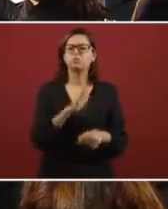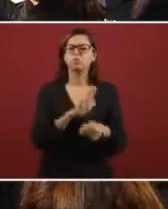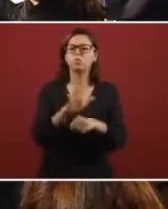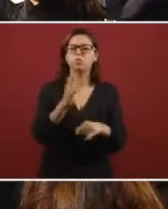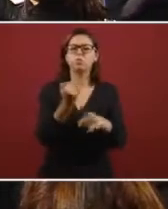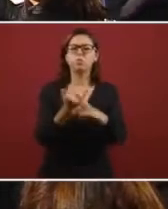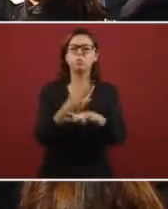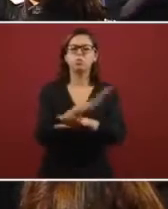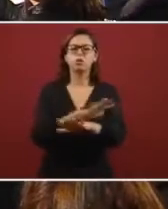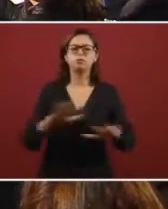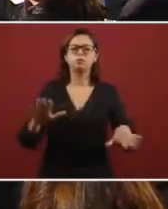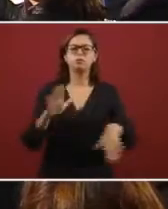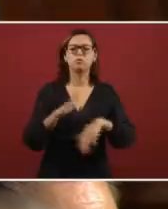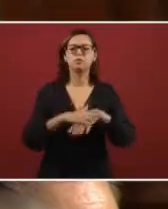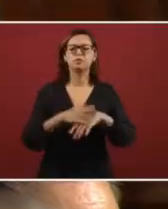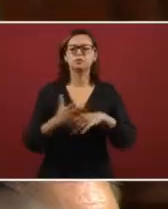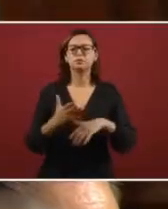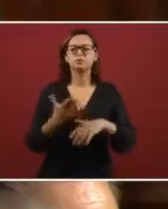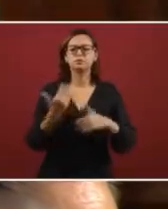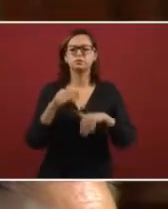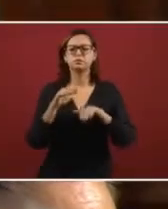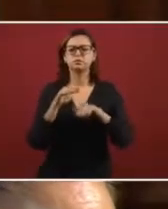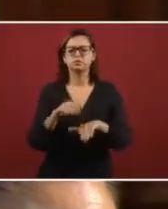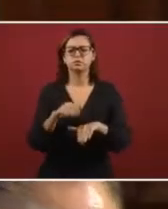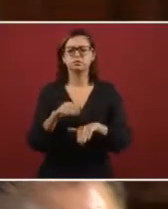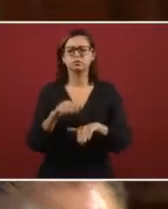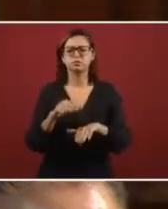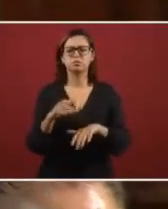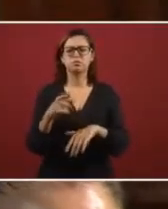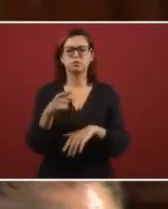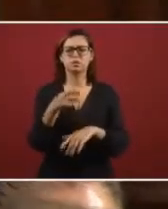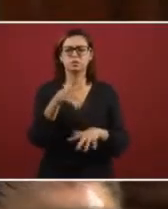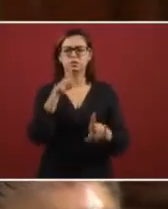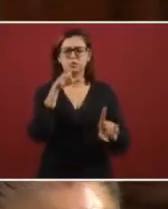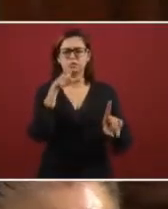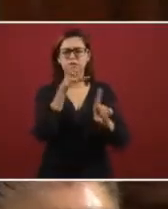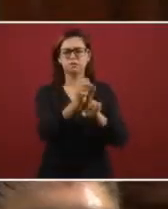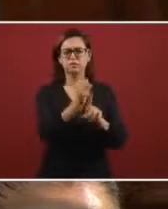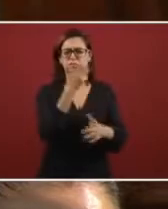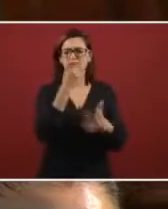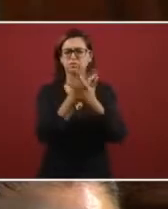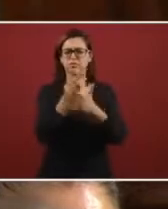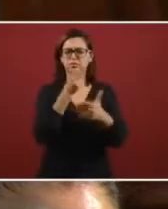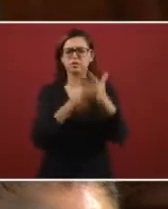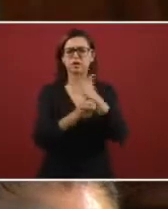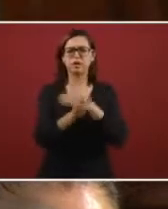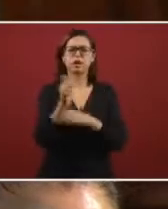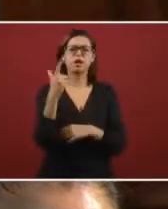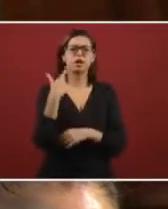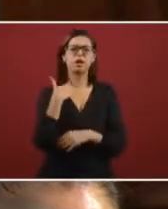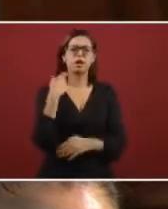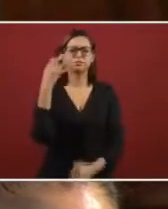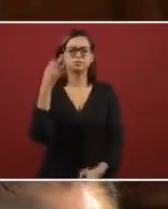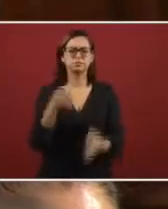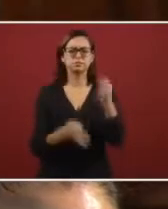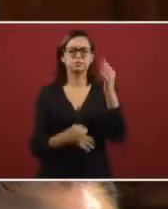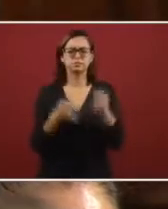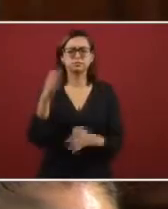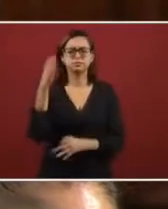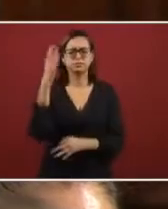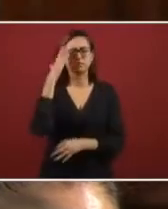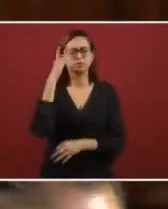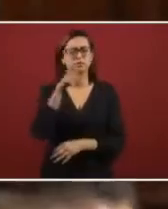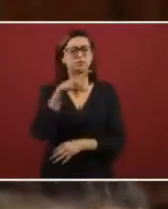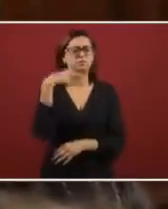What information have you reported regarding this order of apprehension in the